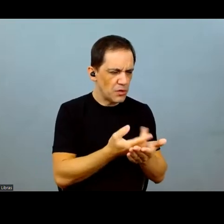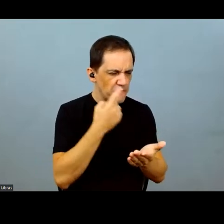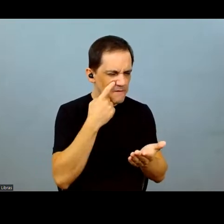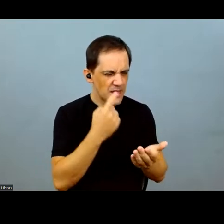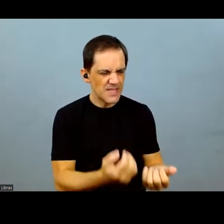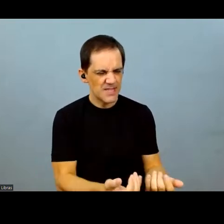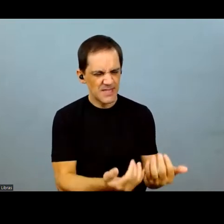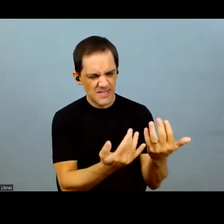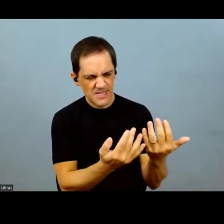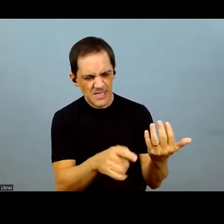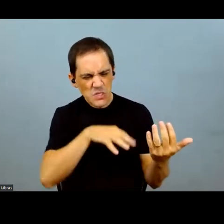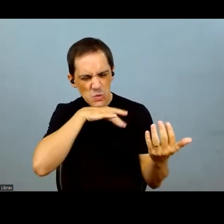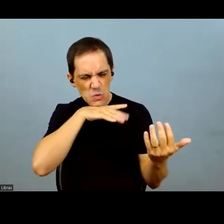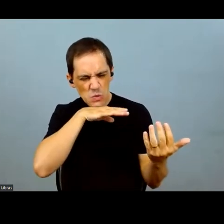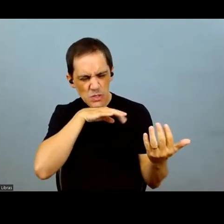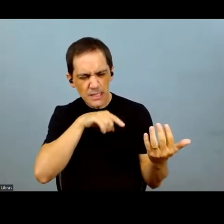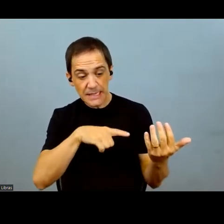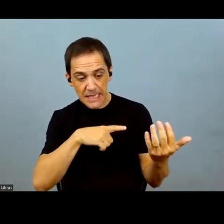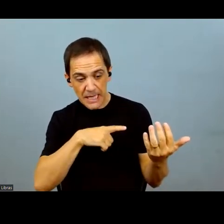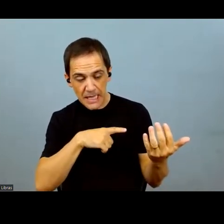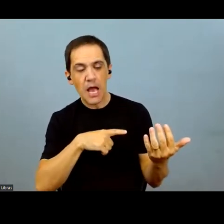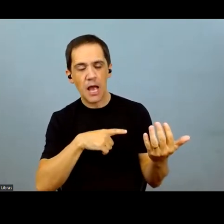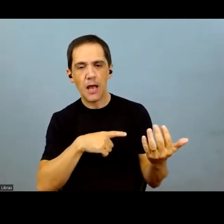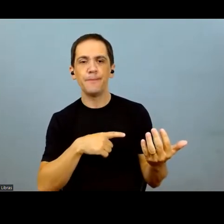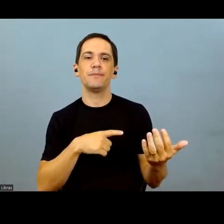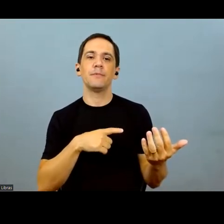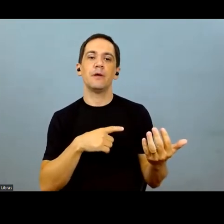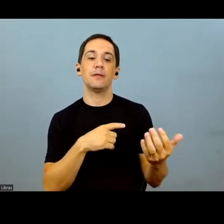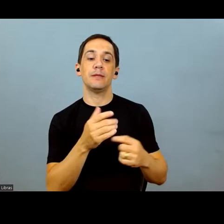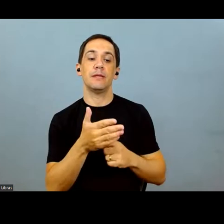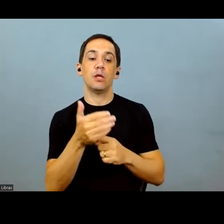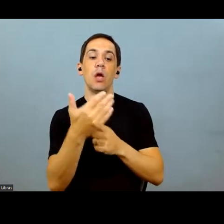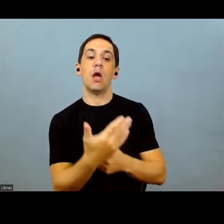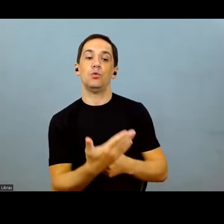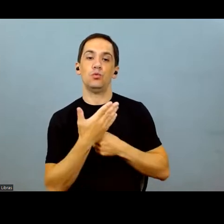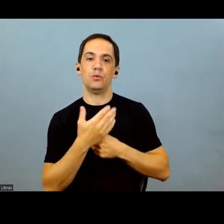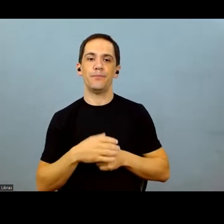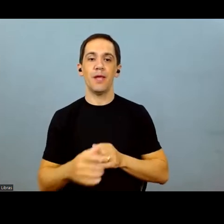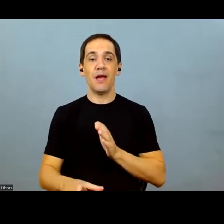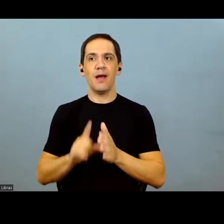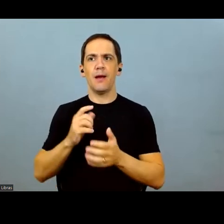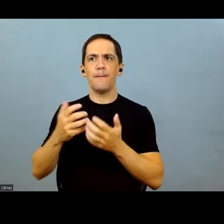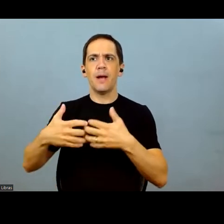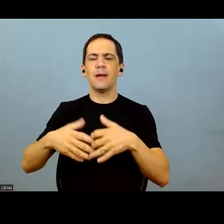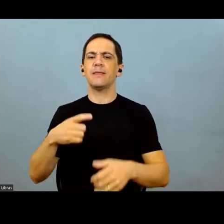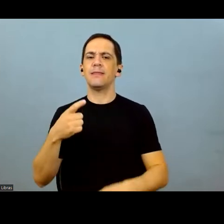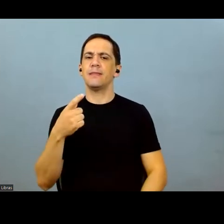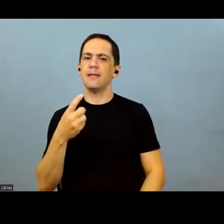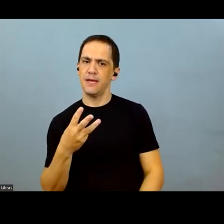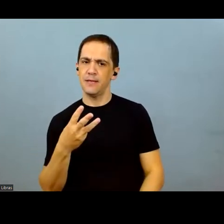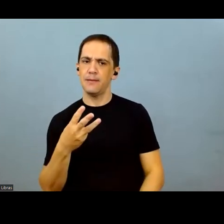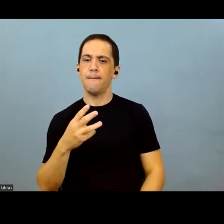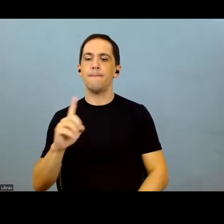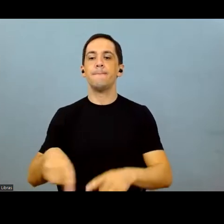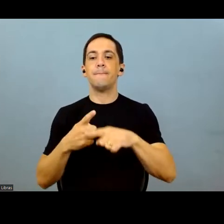get a readout of the plot of land. So these are technologies that we're investing heavily in. We